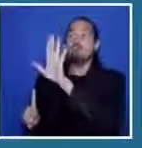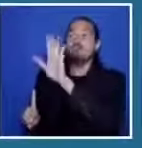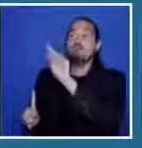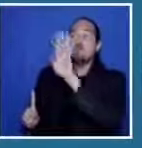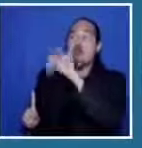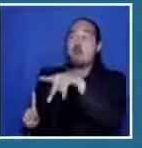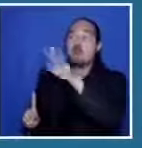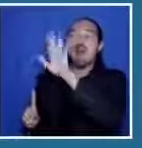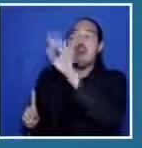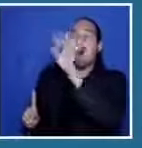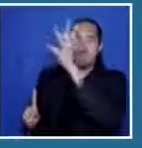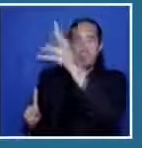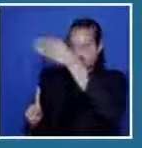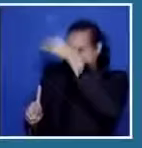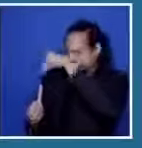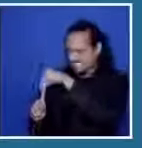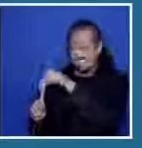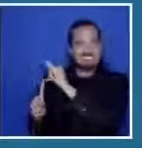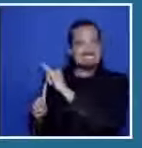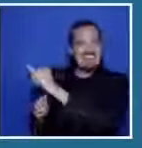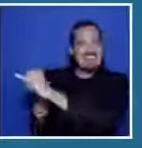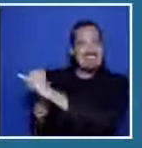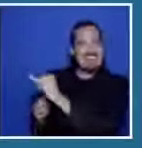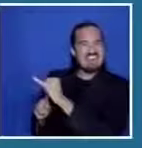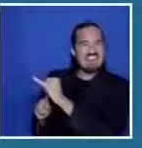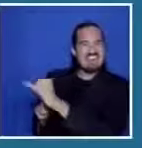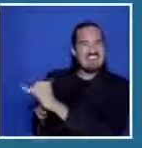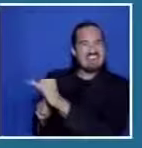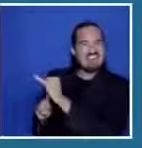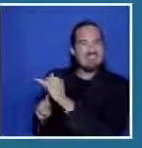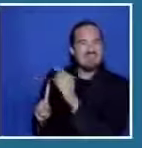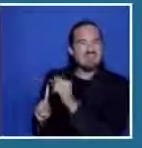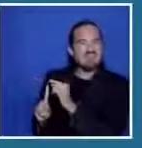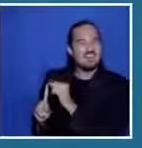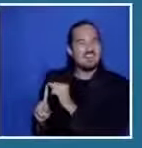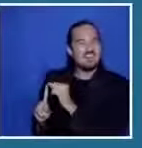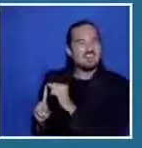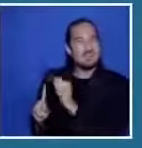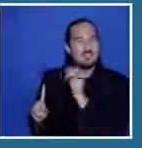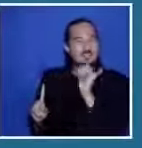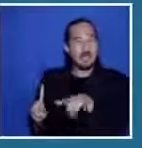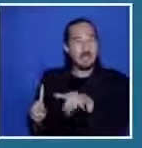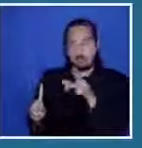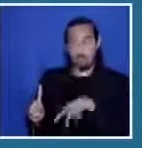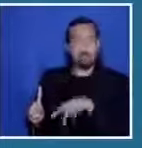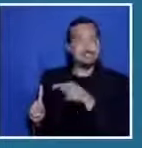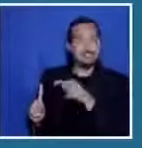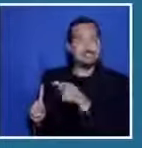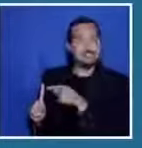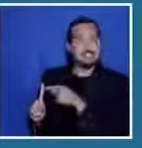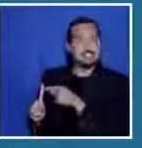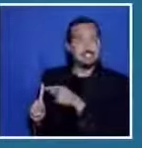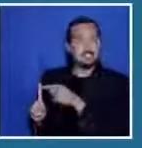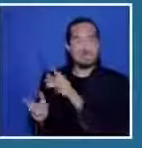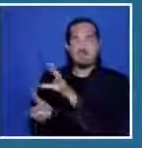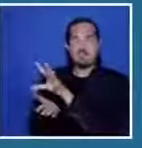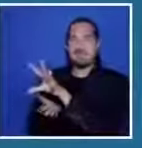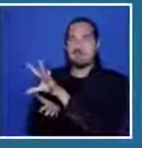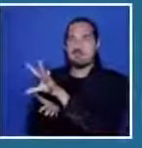and He's leading the other team He's the clone of Donald Trump